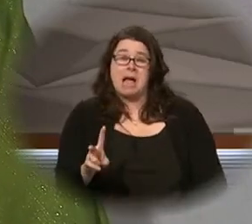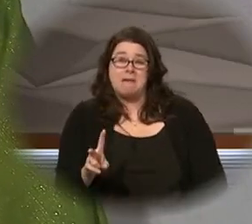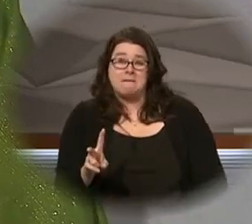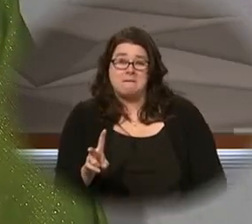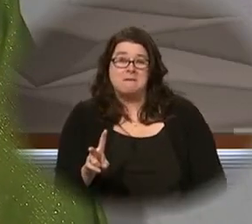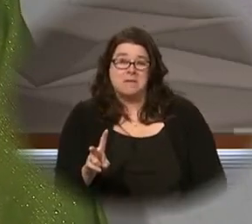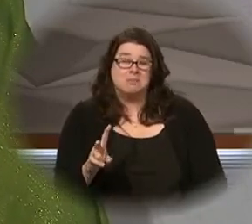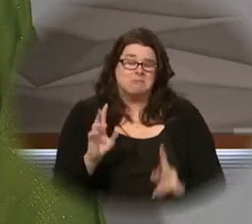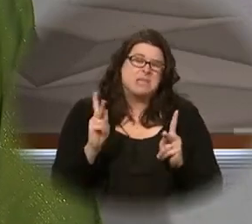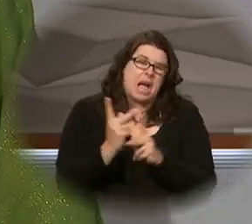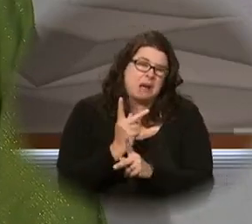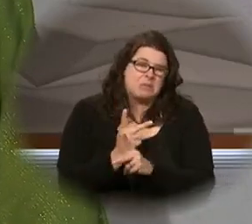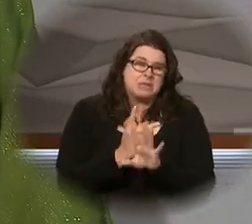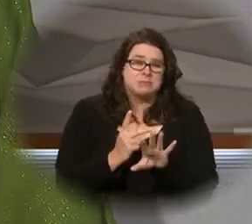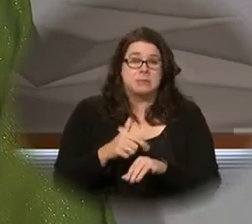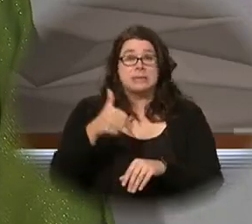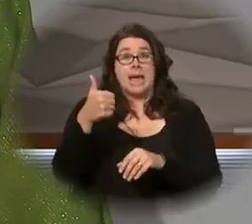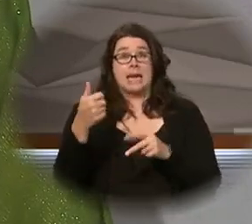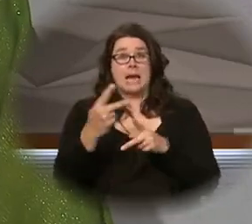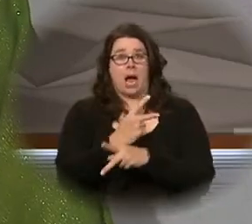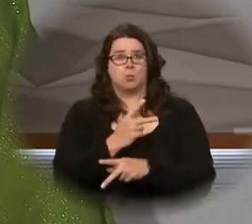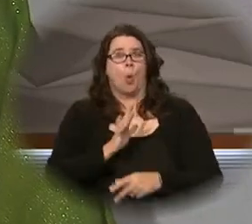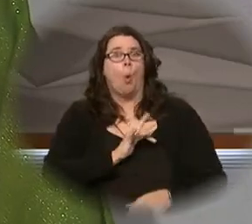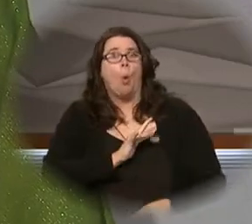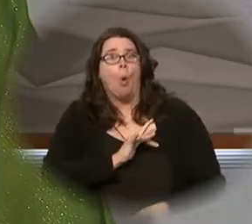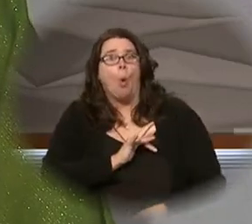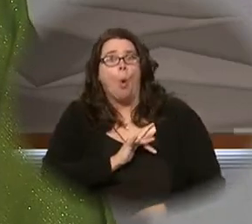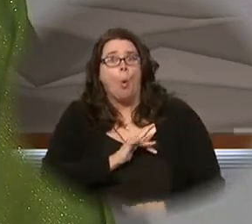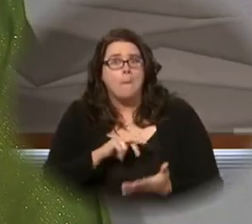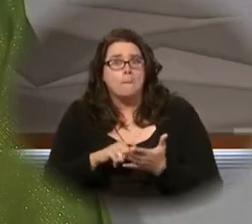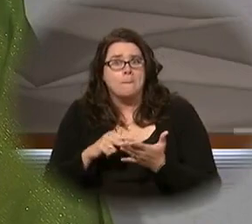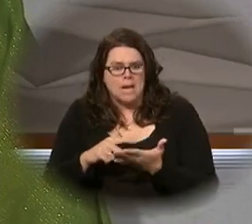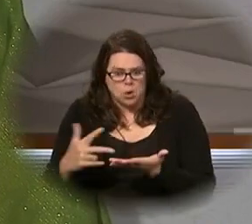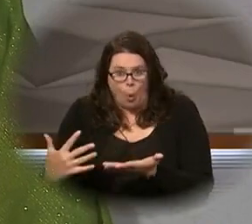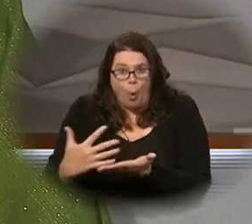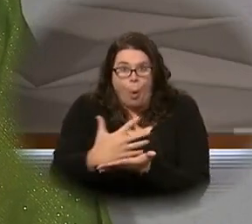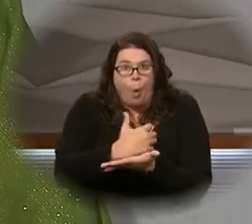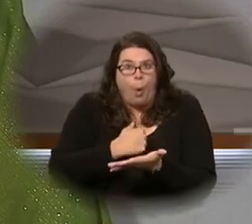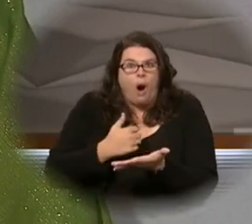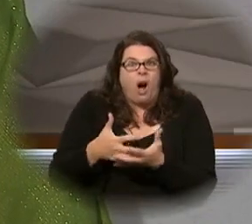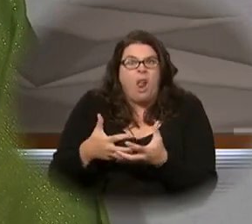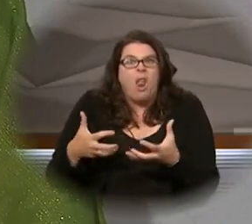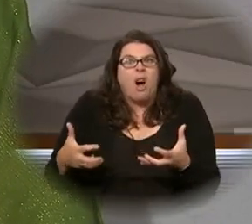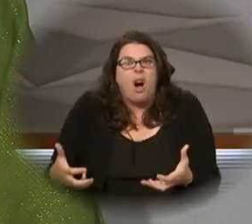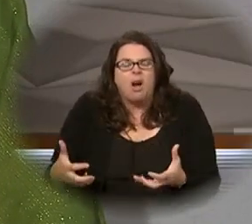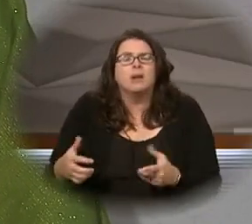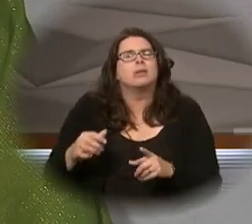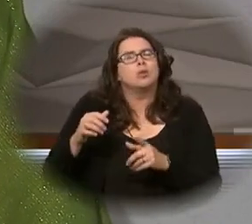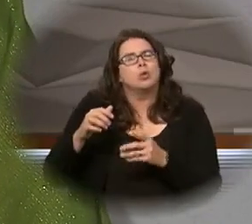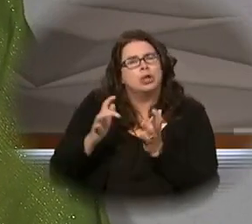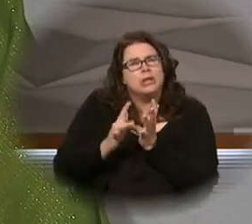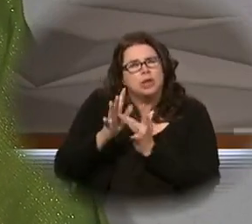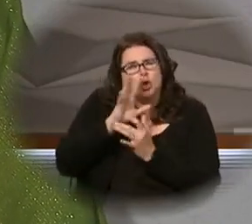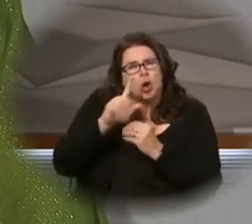-fold. 10-fold would be a really good harvest. So when Jesus talks about this good soil being productive